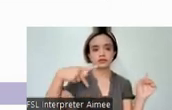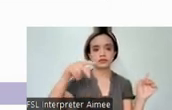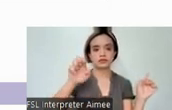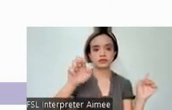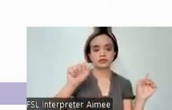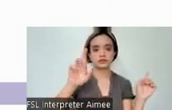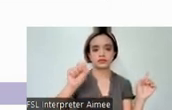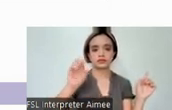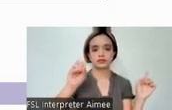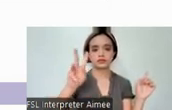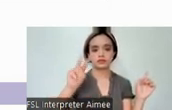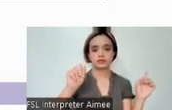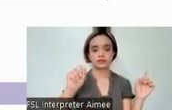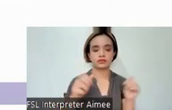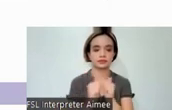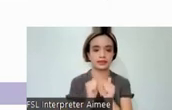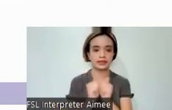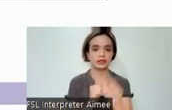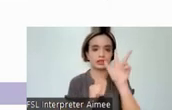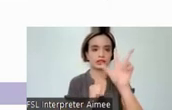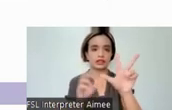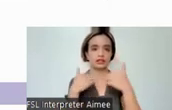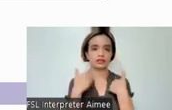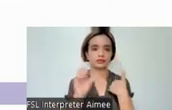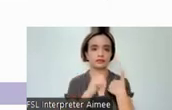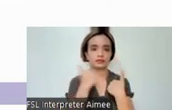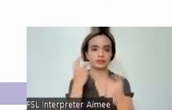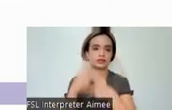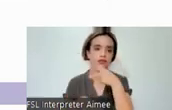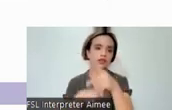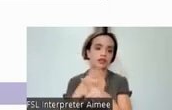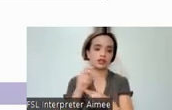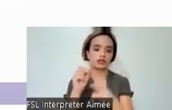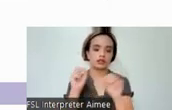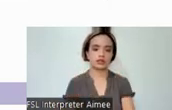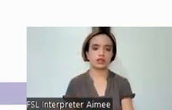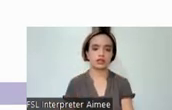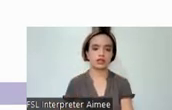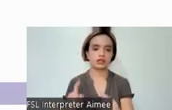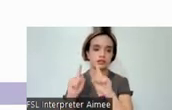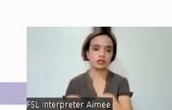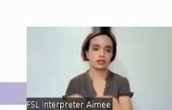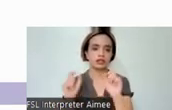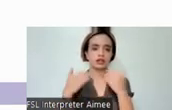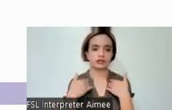higher R value implies that our three alternate forms were highly reliable and are measuring the same skill.